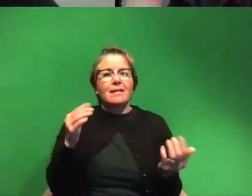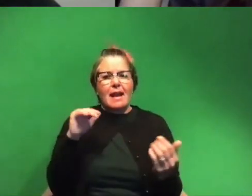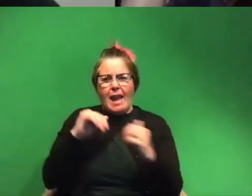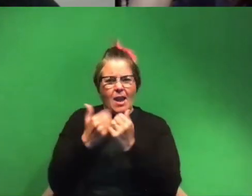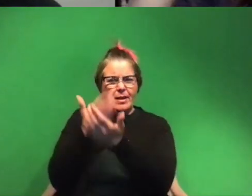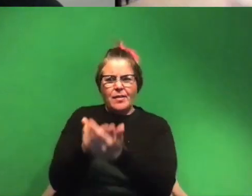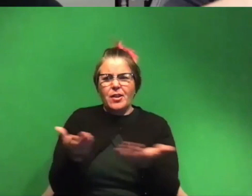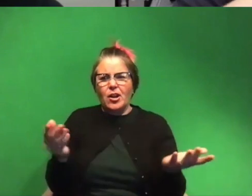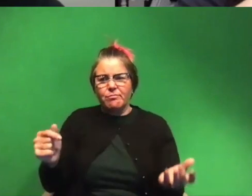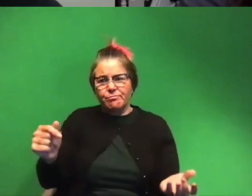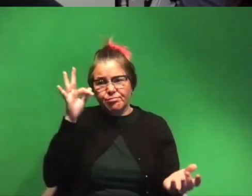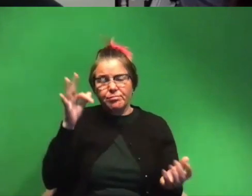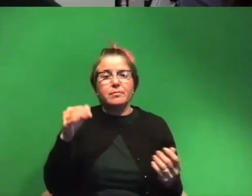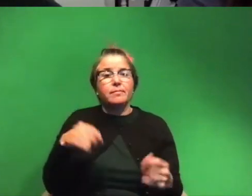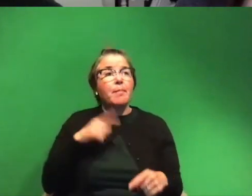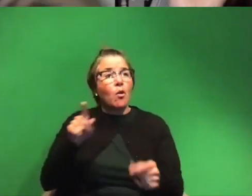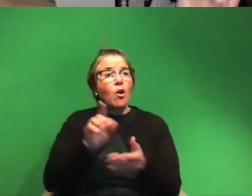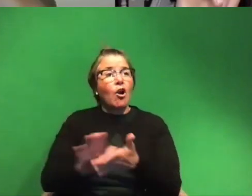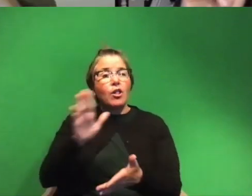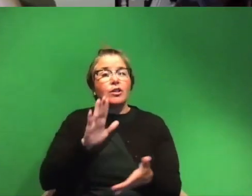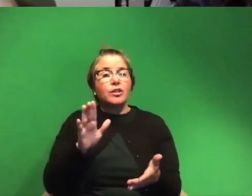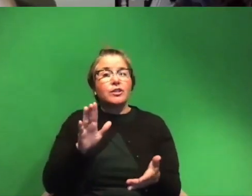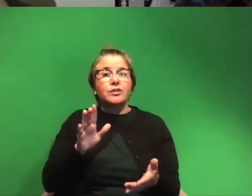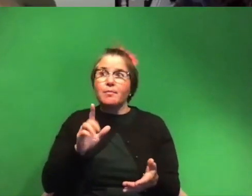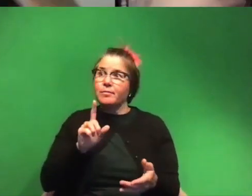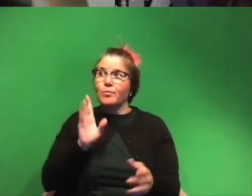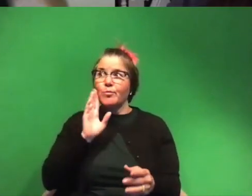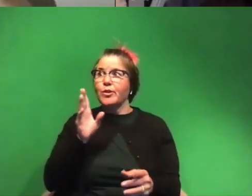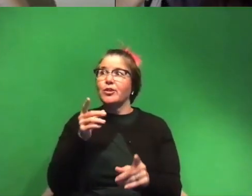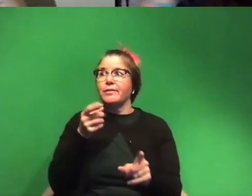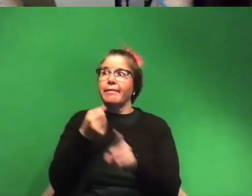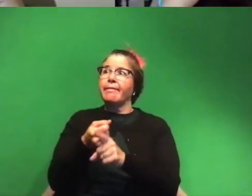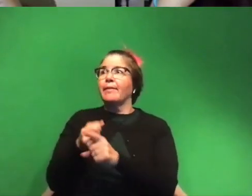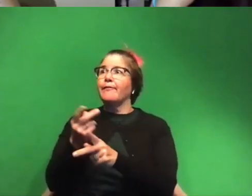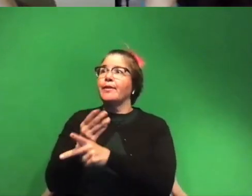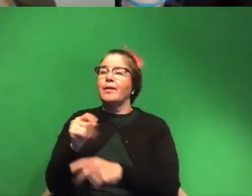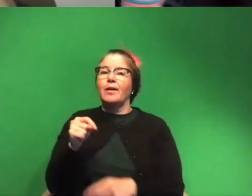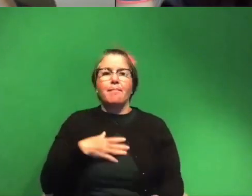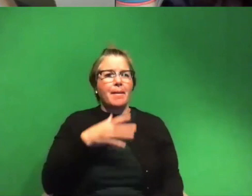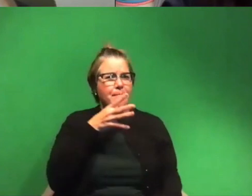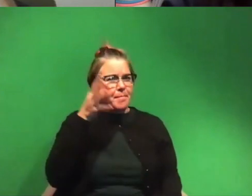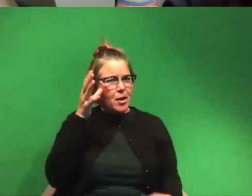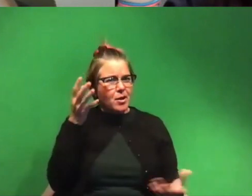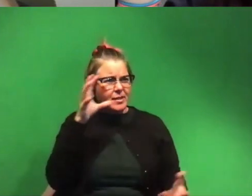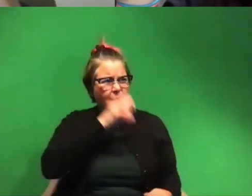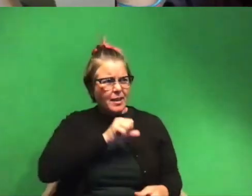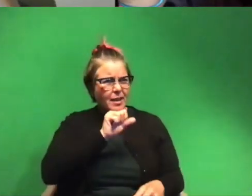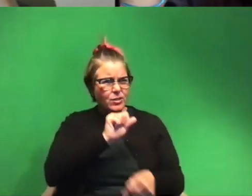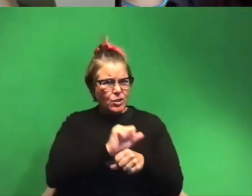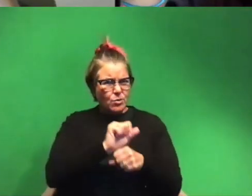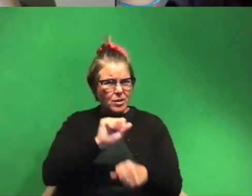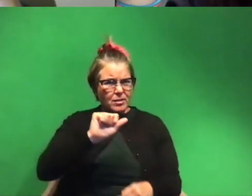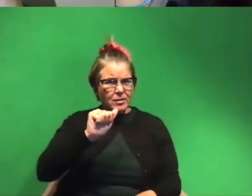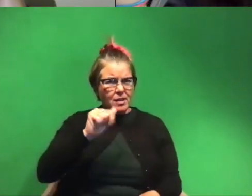was just like you know what we're gonna go to college and i'm sure we'll figure it out along the way my parents were like i guess you're working in an aquarium right